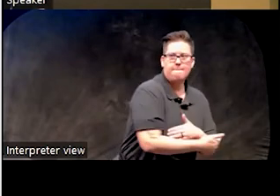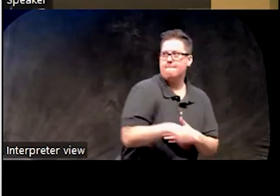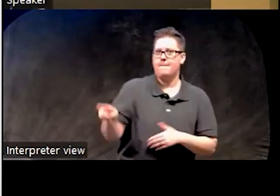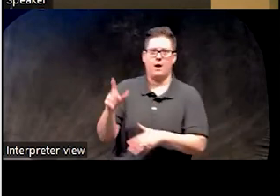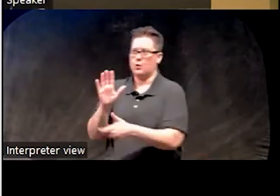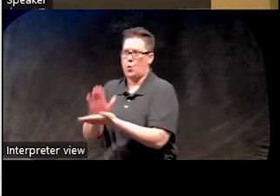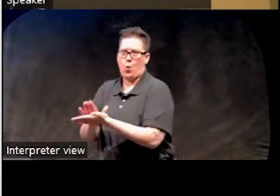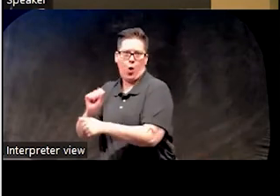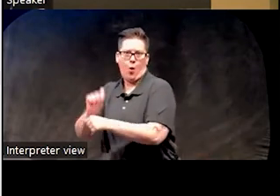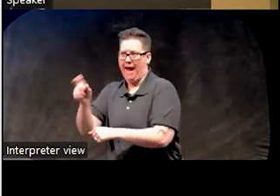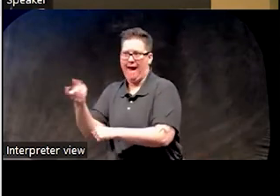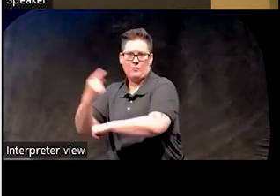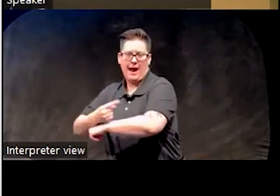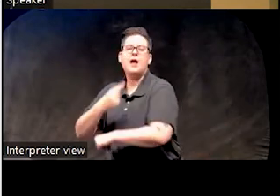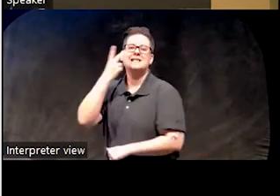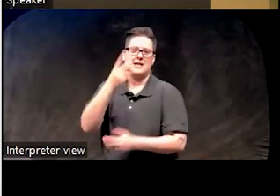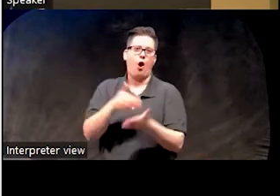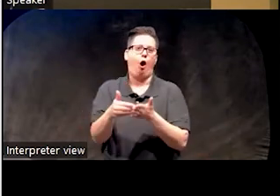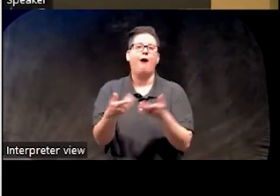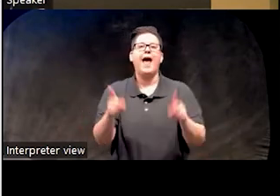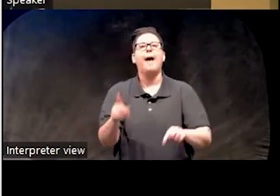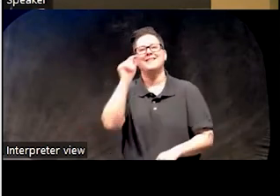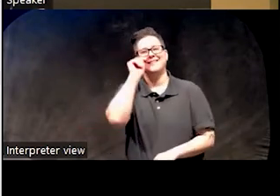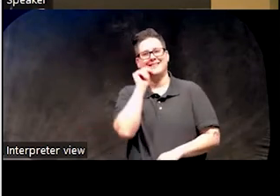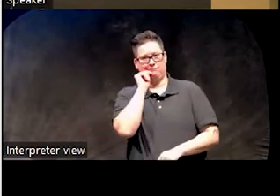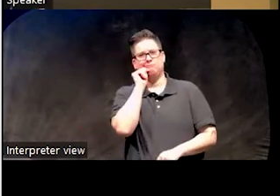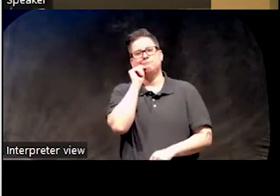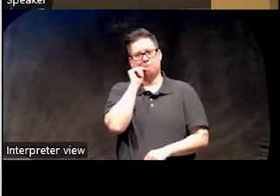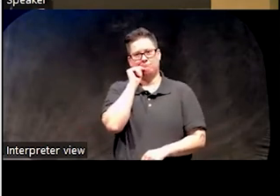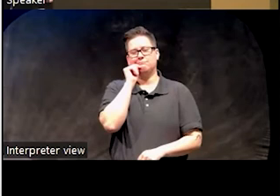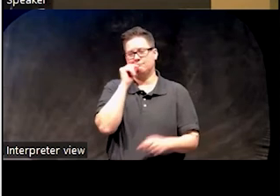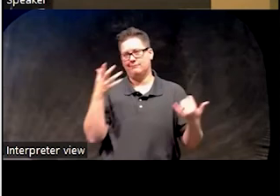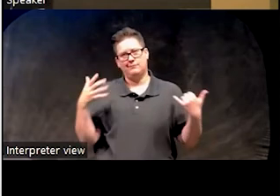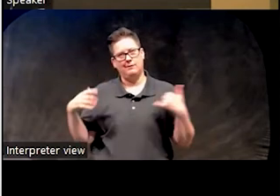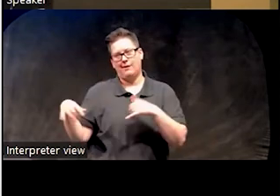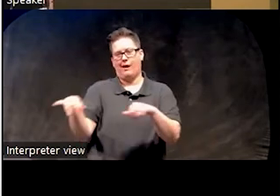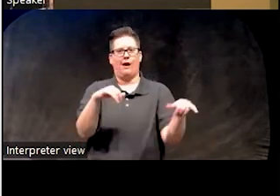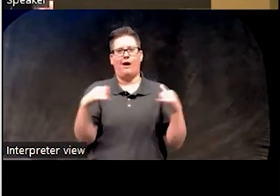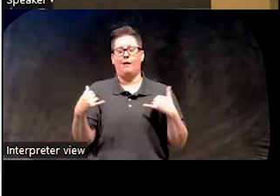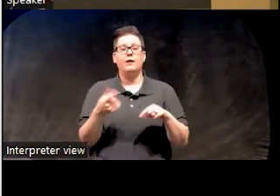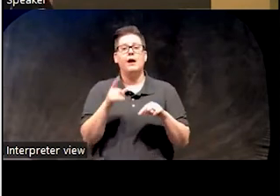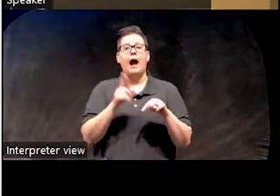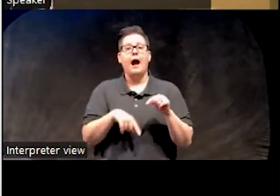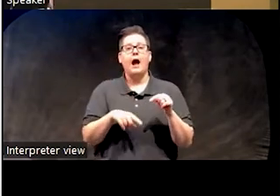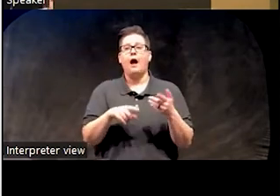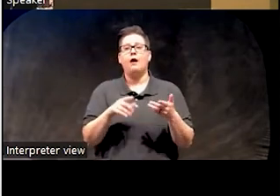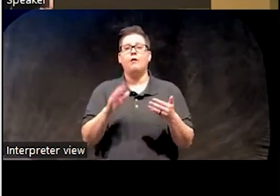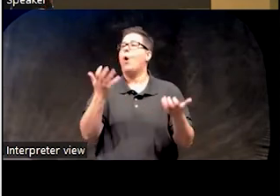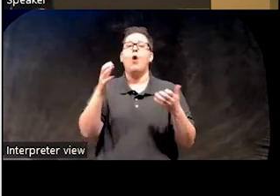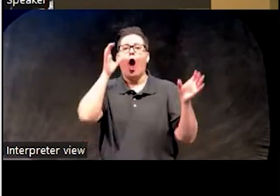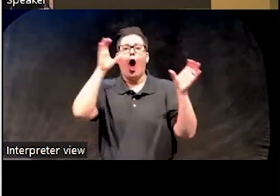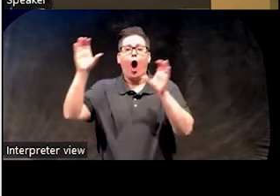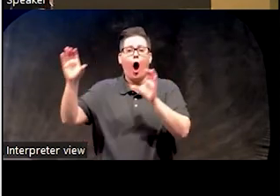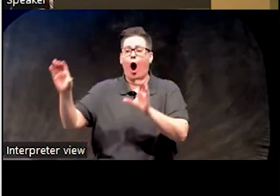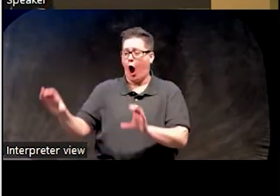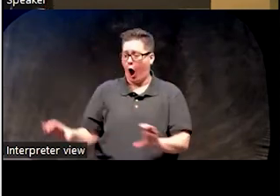of, uh, circadian rhythm issues with teenagers. This is the kind of stereotypical, like can't fall asleep until, or wants to stay